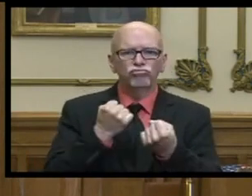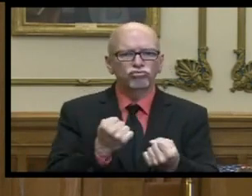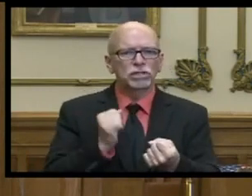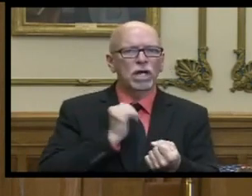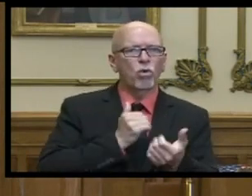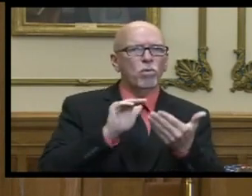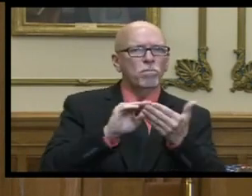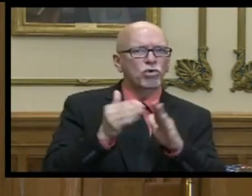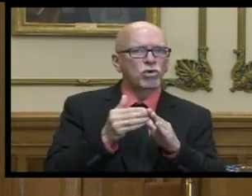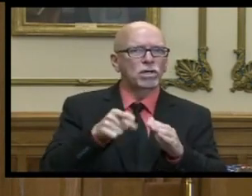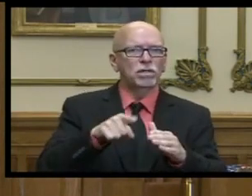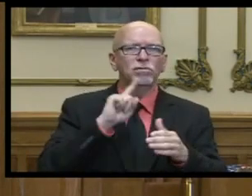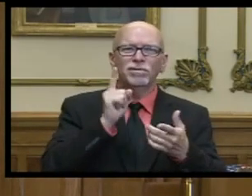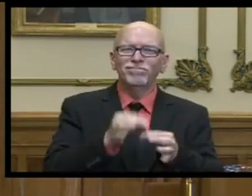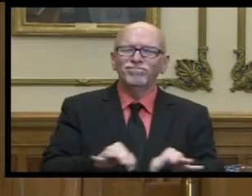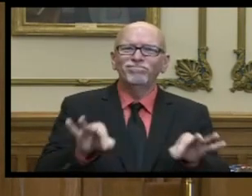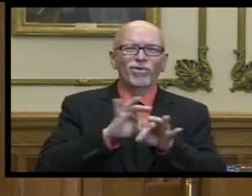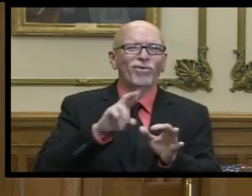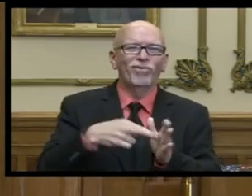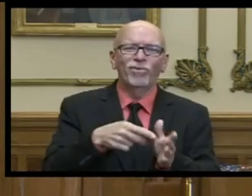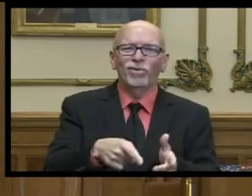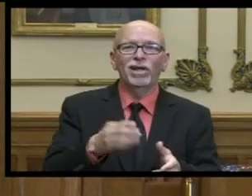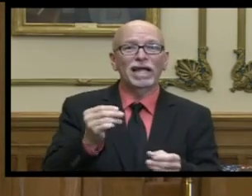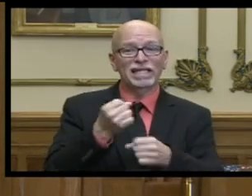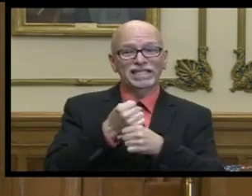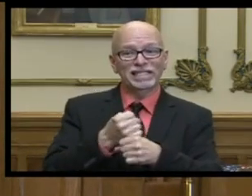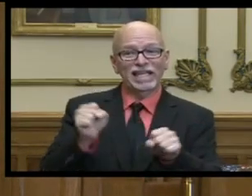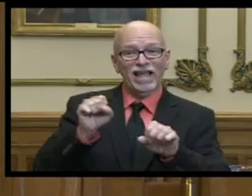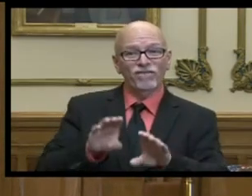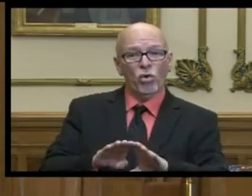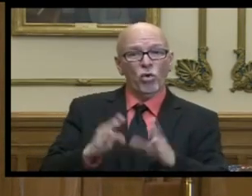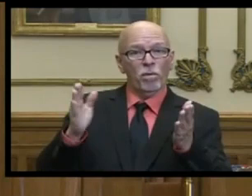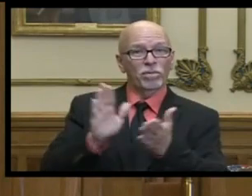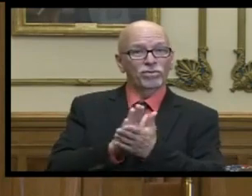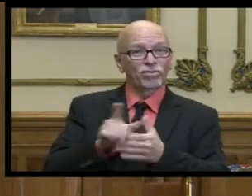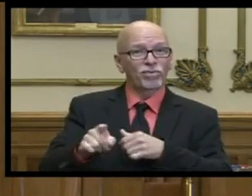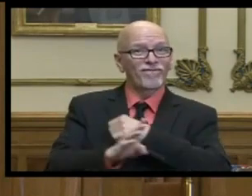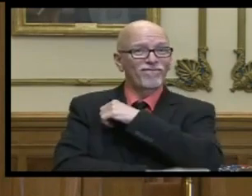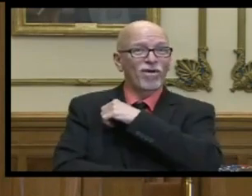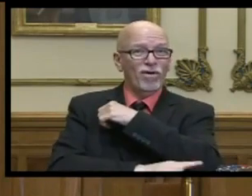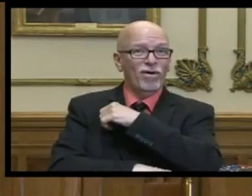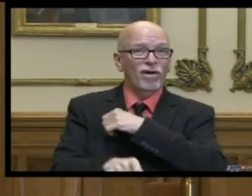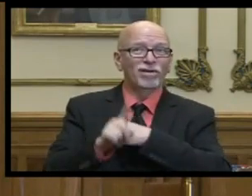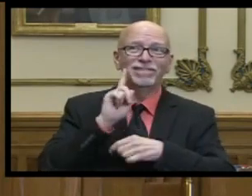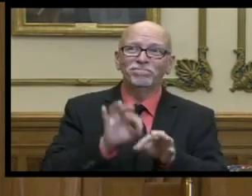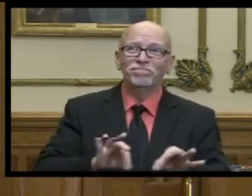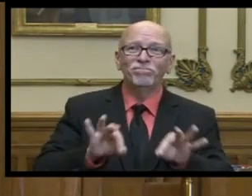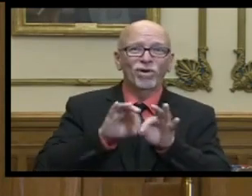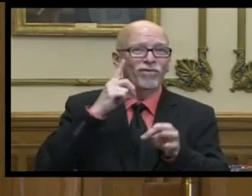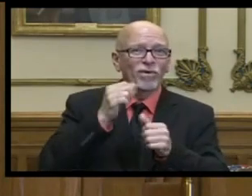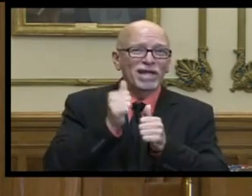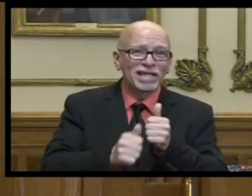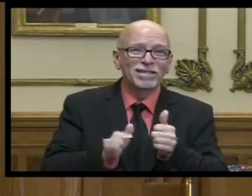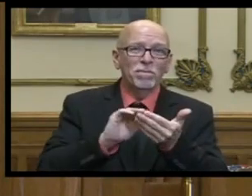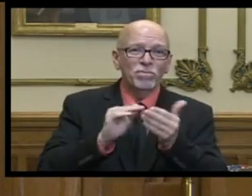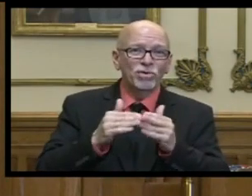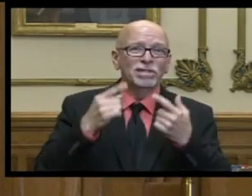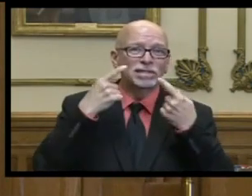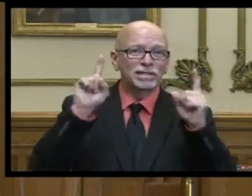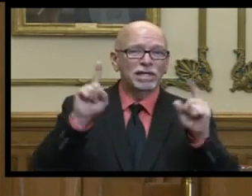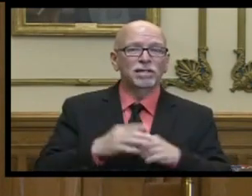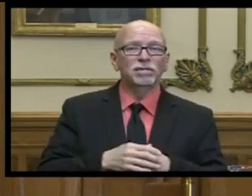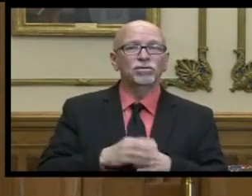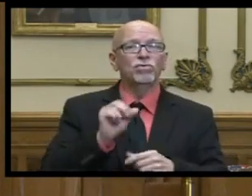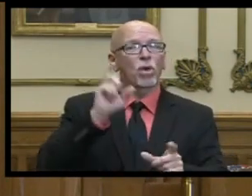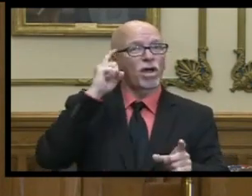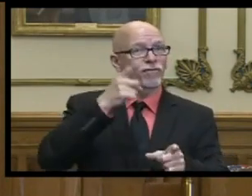all of our communities and the safe opening is critical to each community's success and so